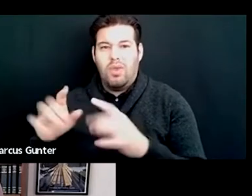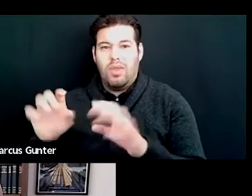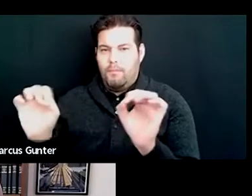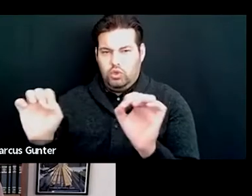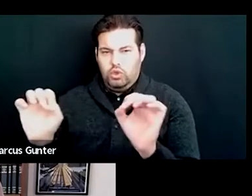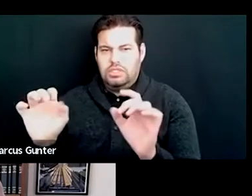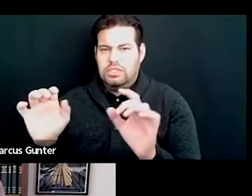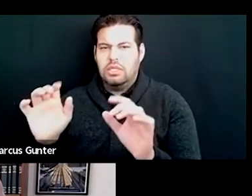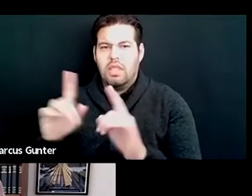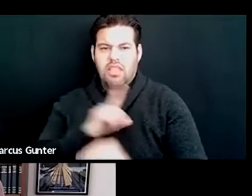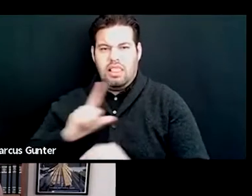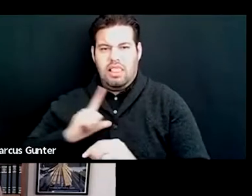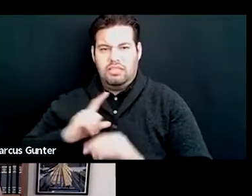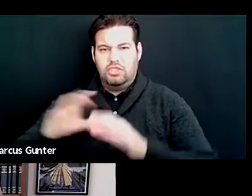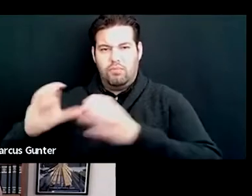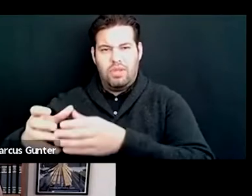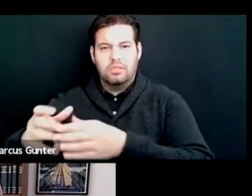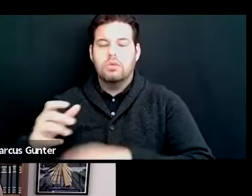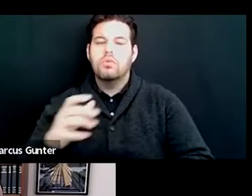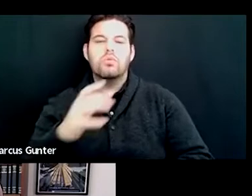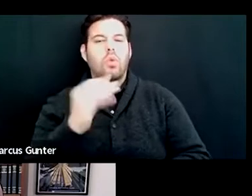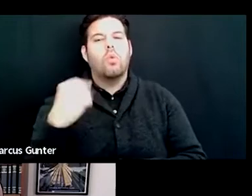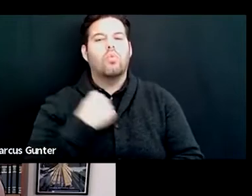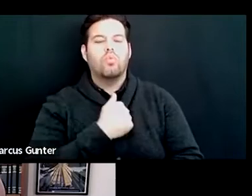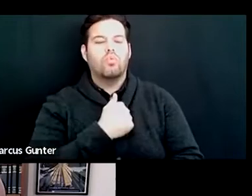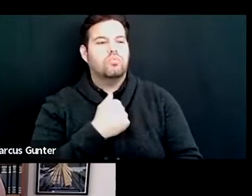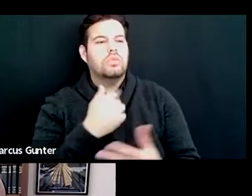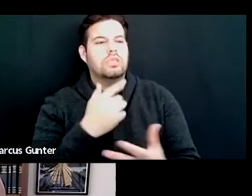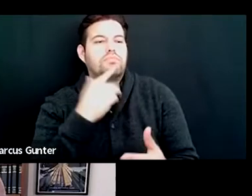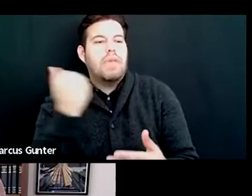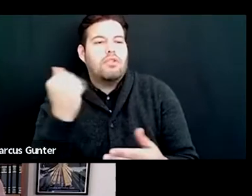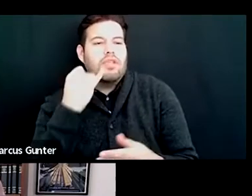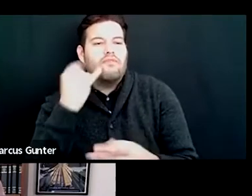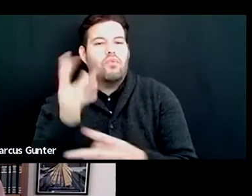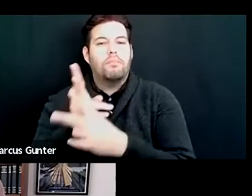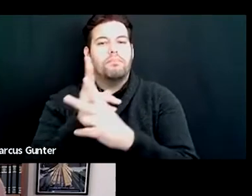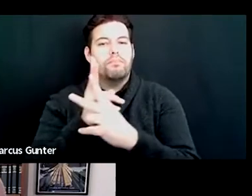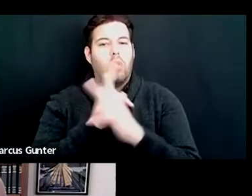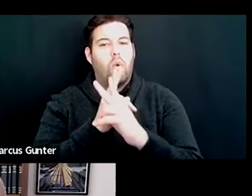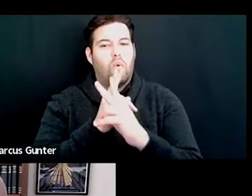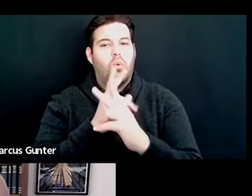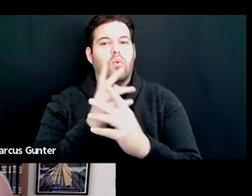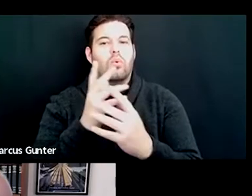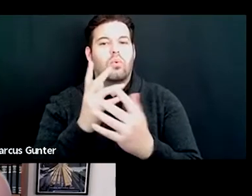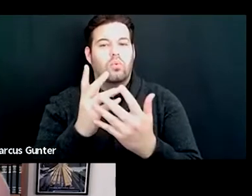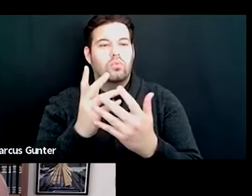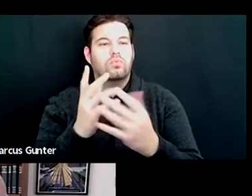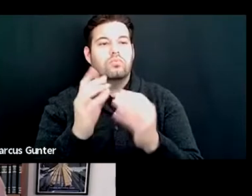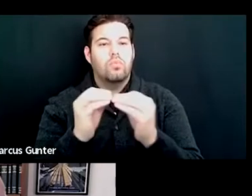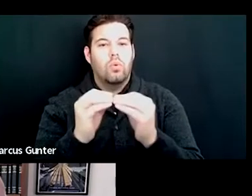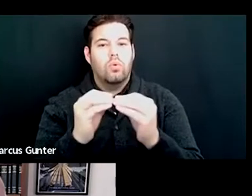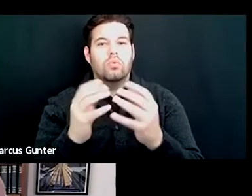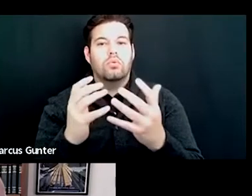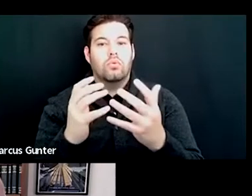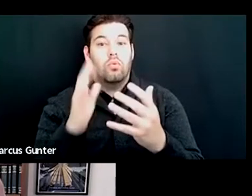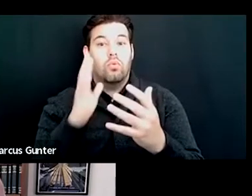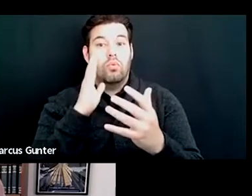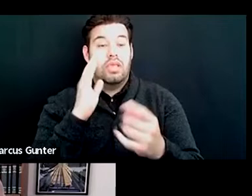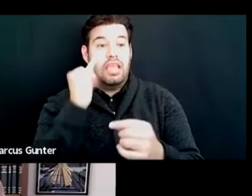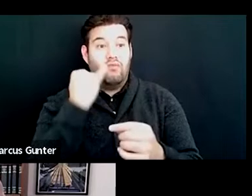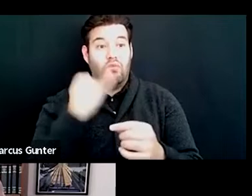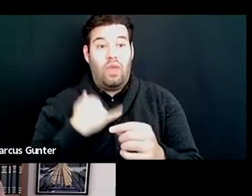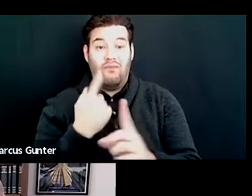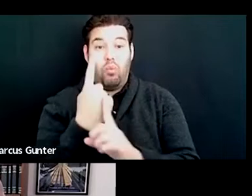the legislative. Right. No, I just think it's better if we borrow a state person, you know, you're going to get scale if we have one